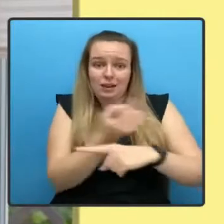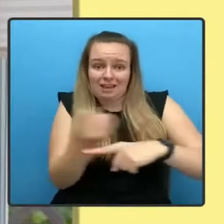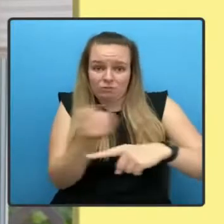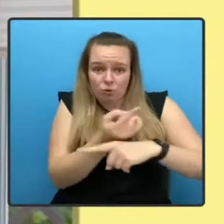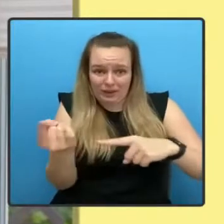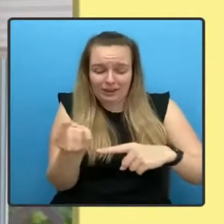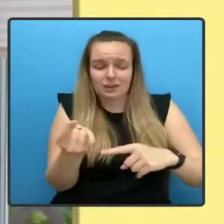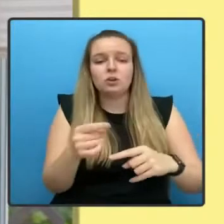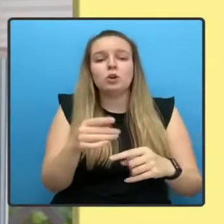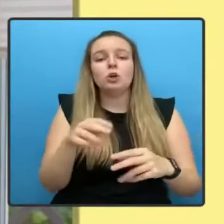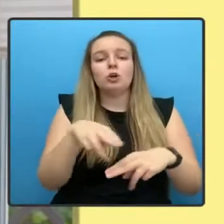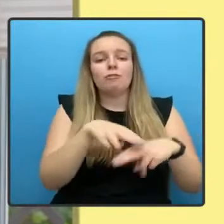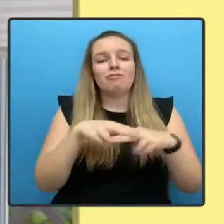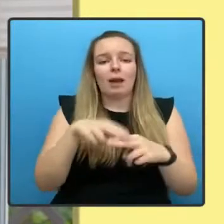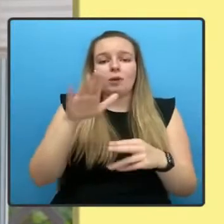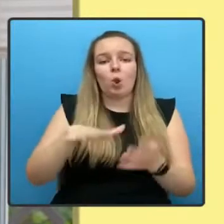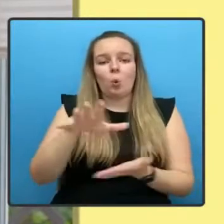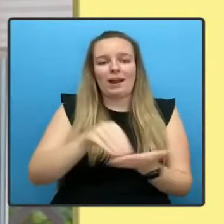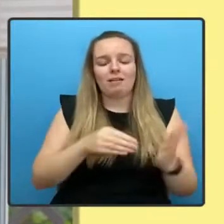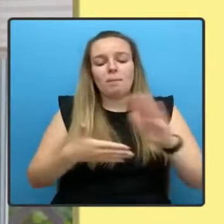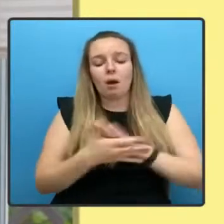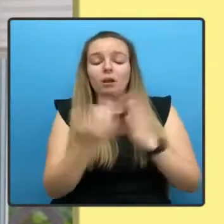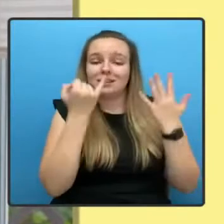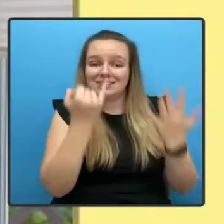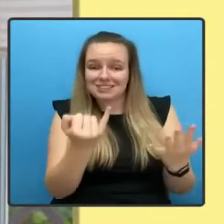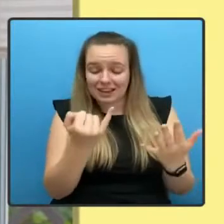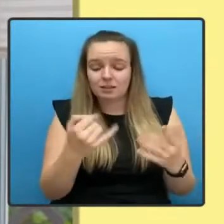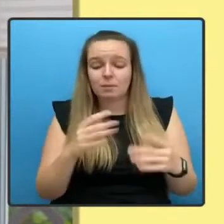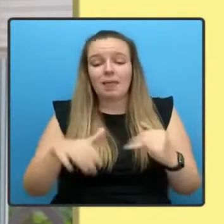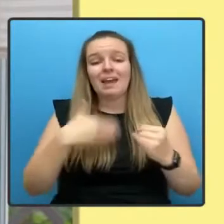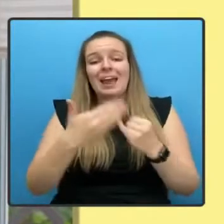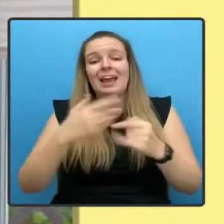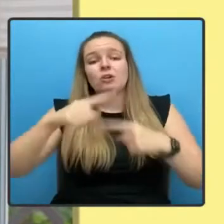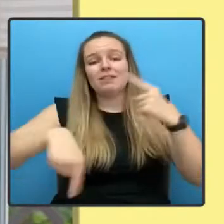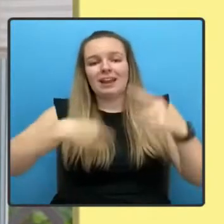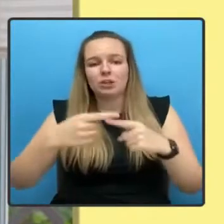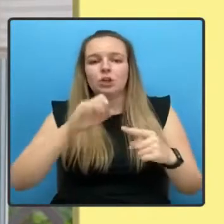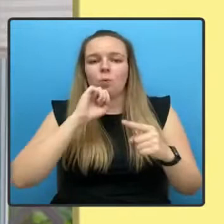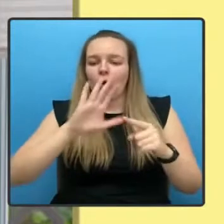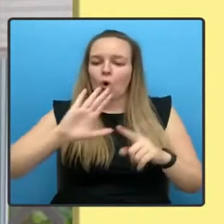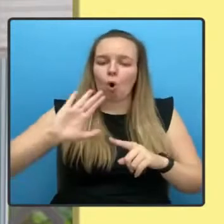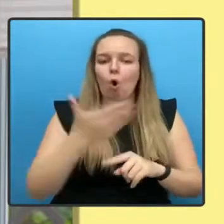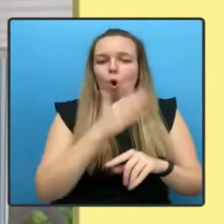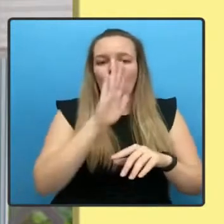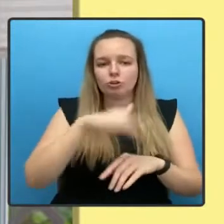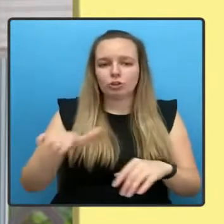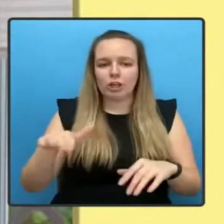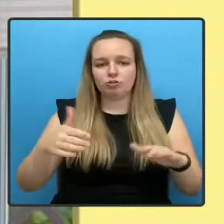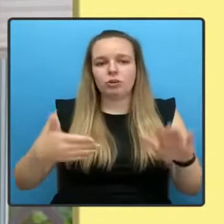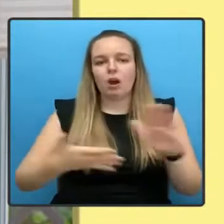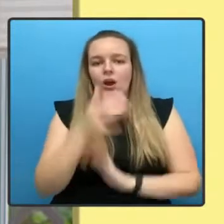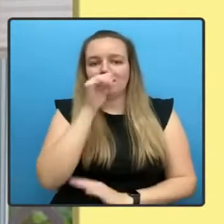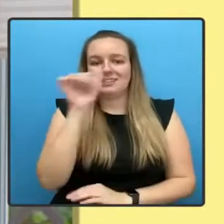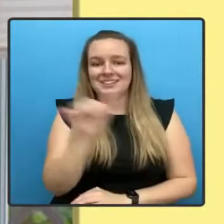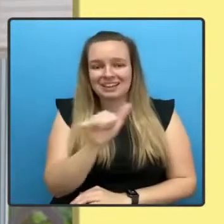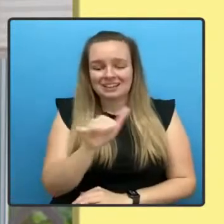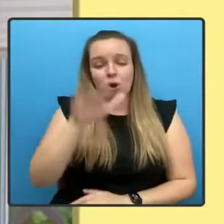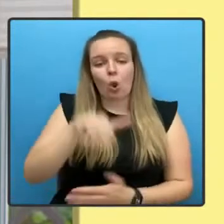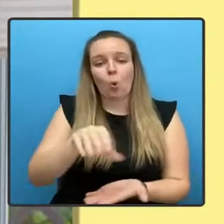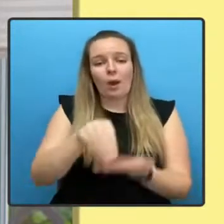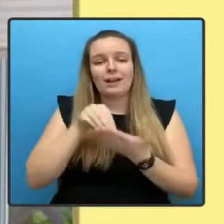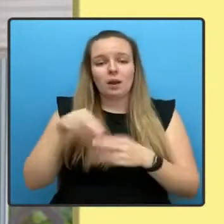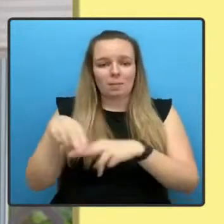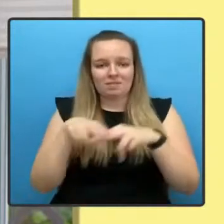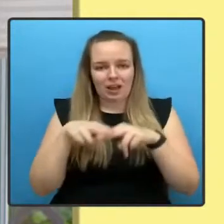By the end of next year, we will extend it to all children in low-income families under the age of 16 with bridging payments between now